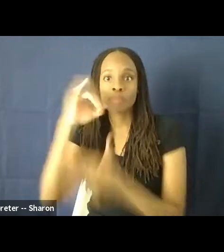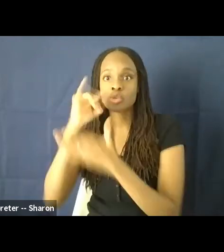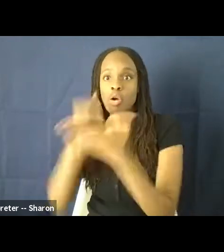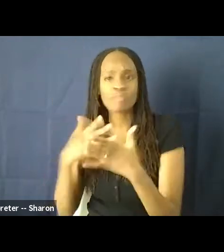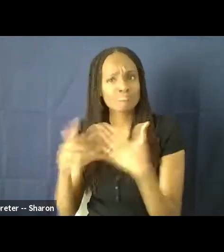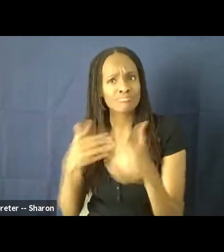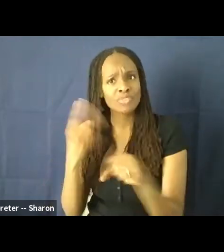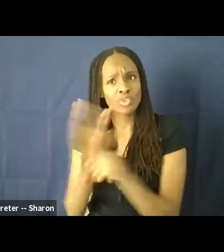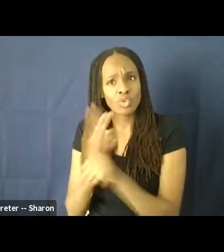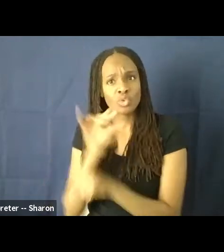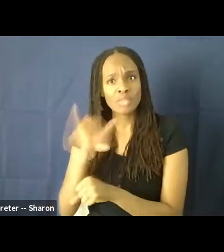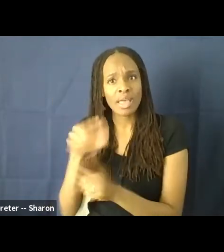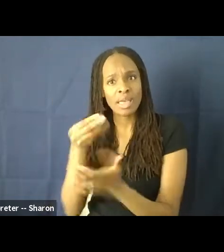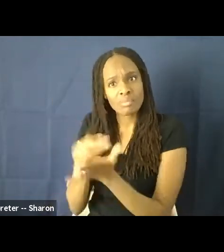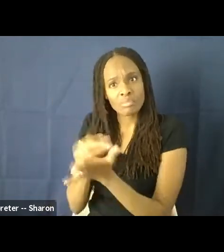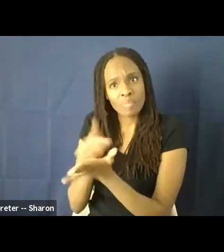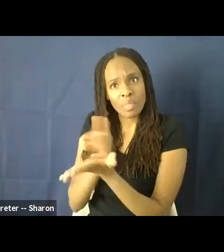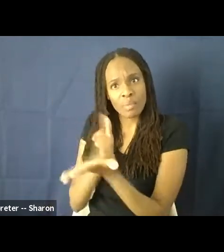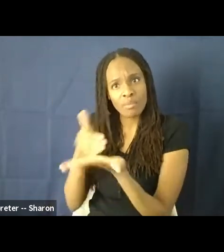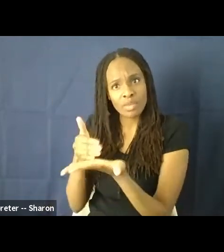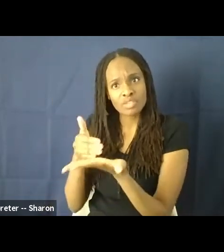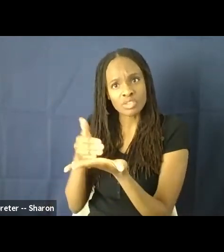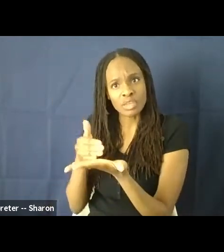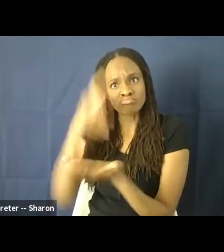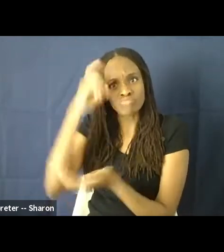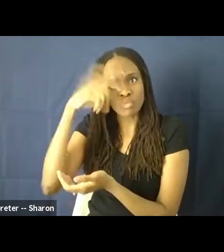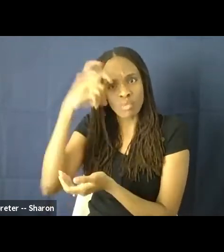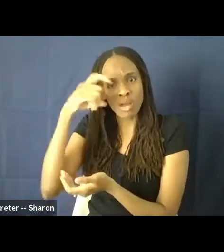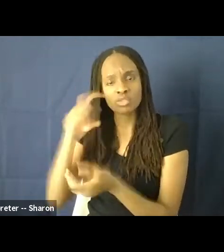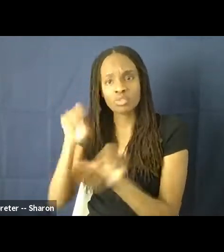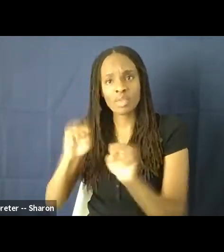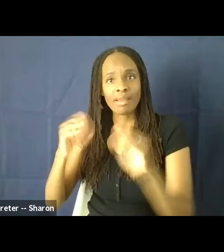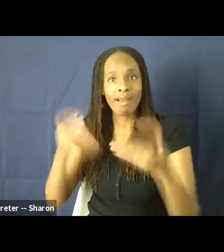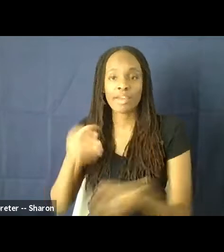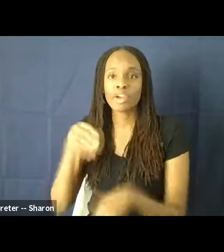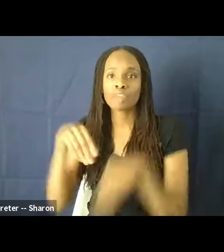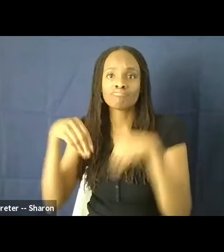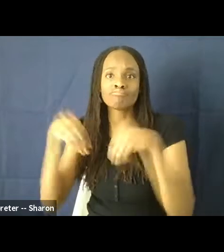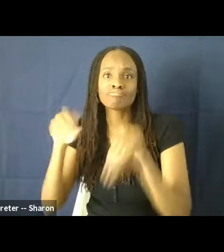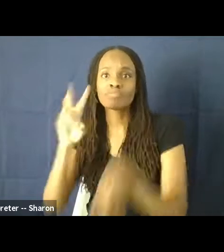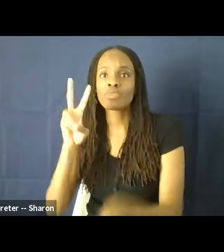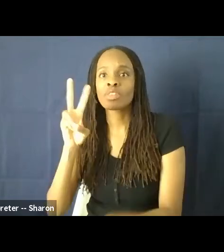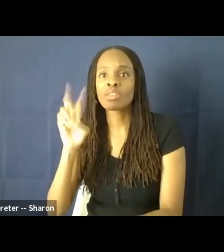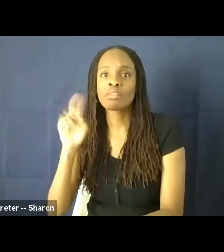use that budget wisely in terms of hiring vendors, choosing what locations you're using.